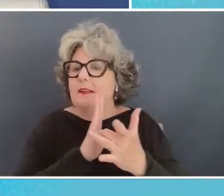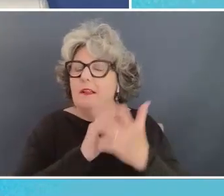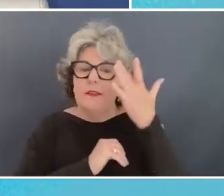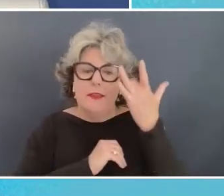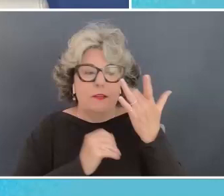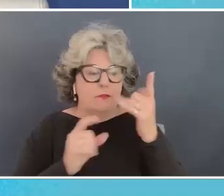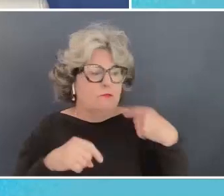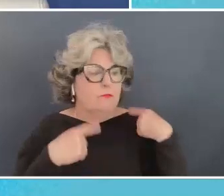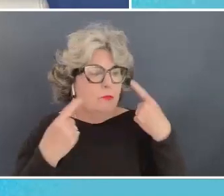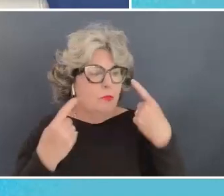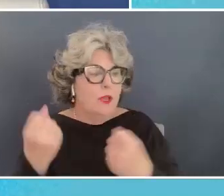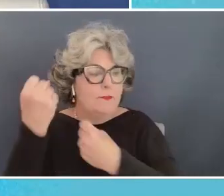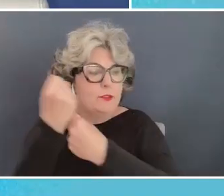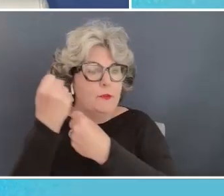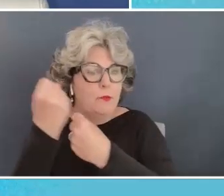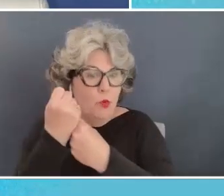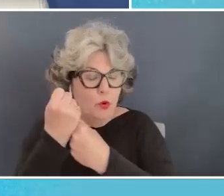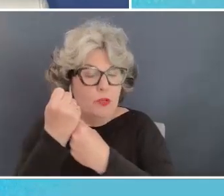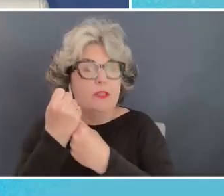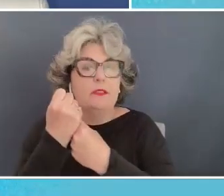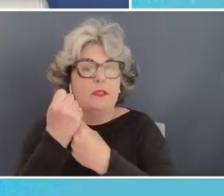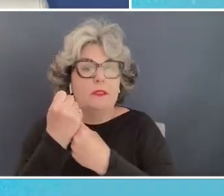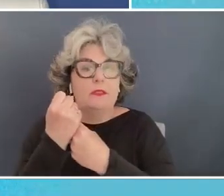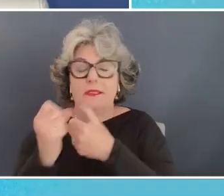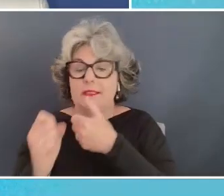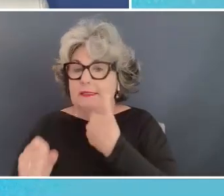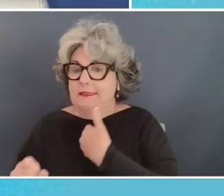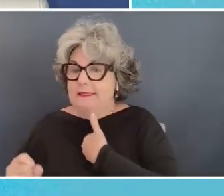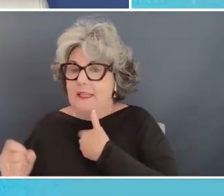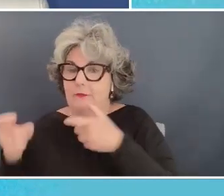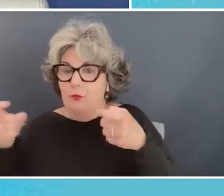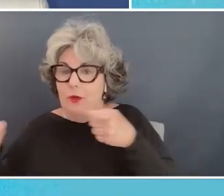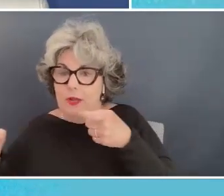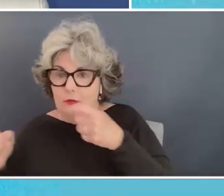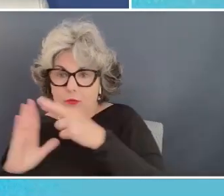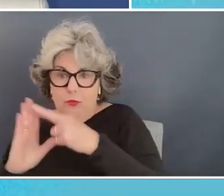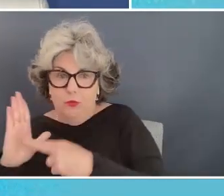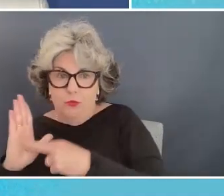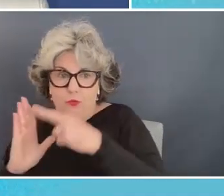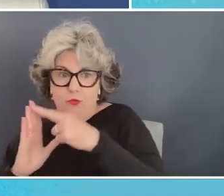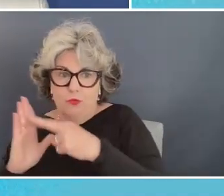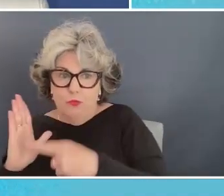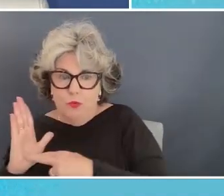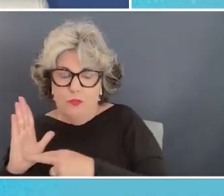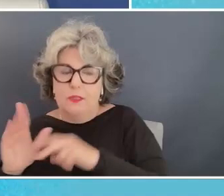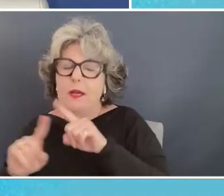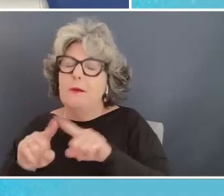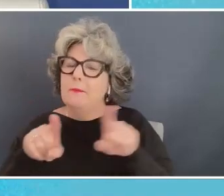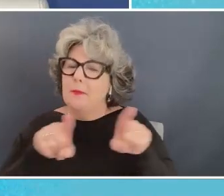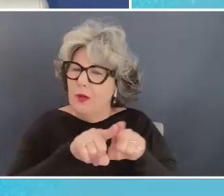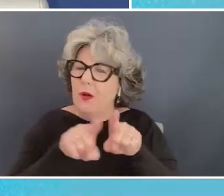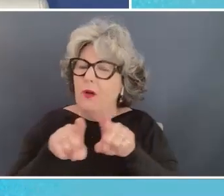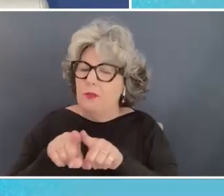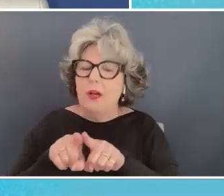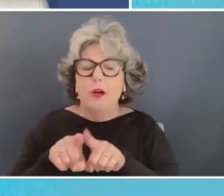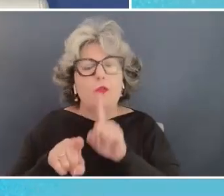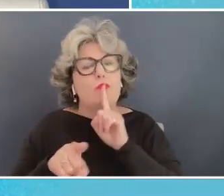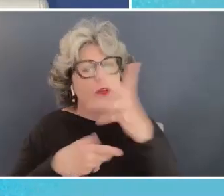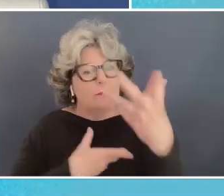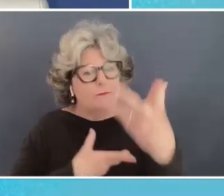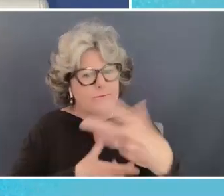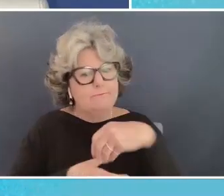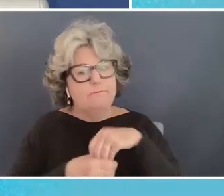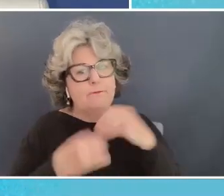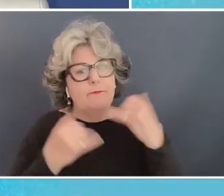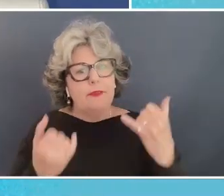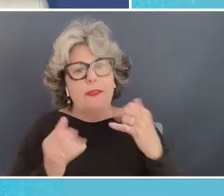not only self-regulatory measures ahead of regulation but also we're very engaged in the regulatory